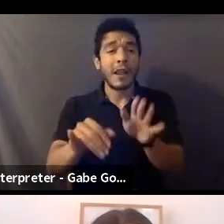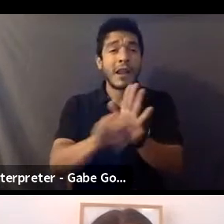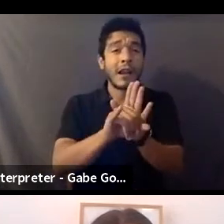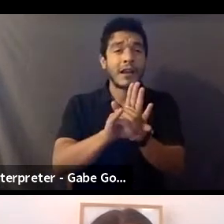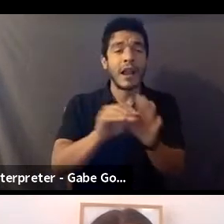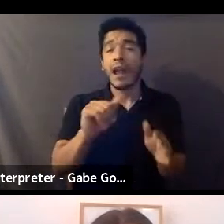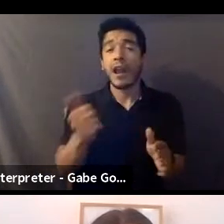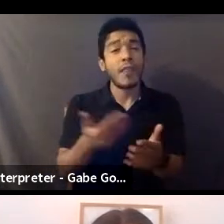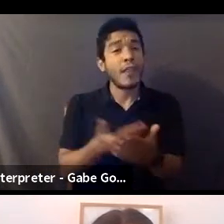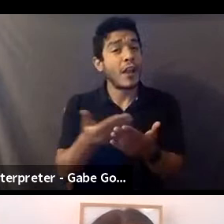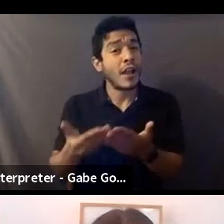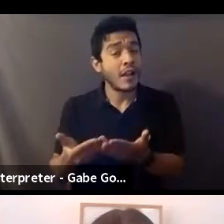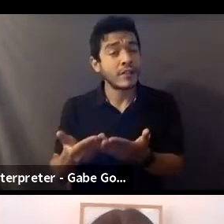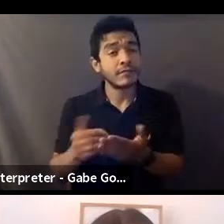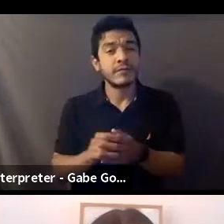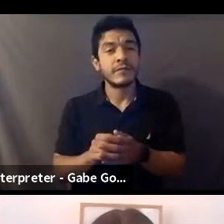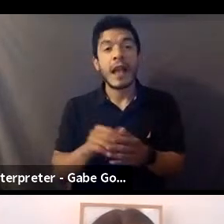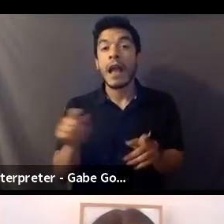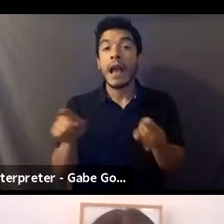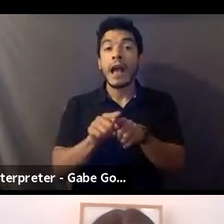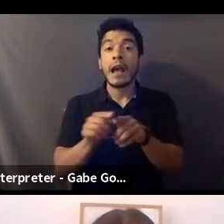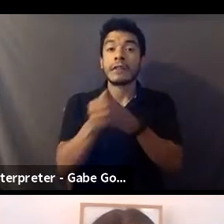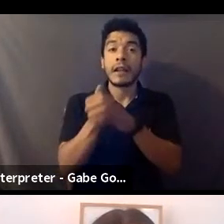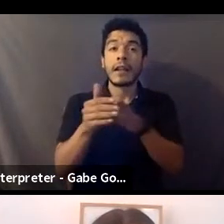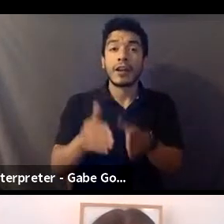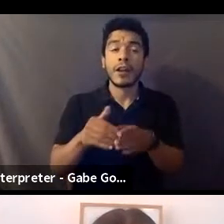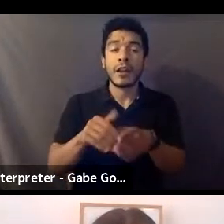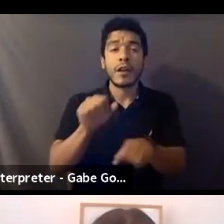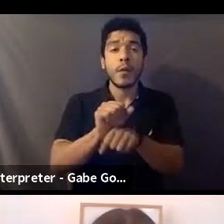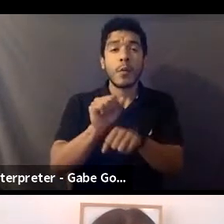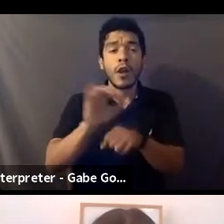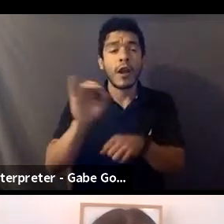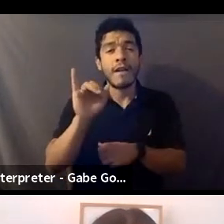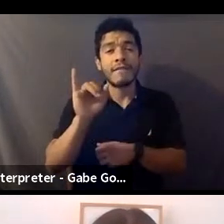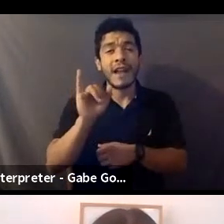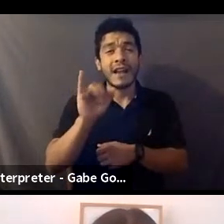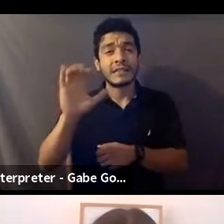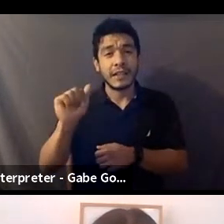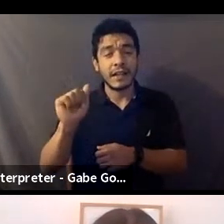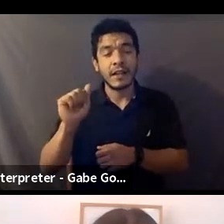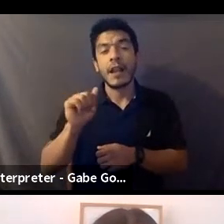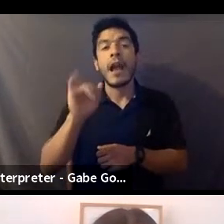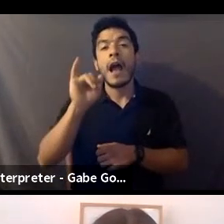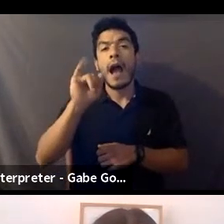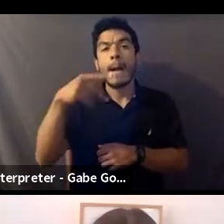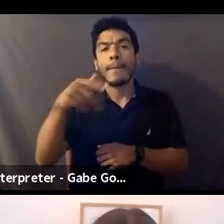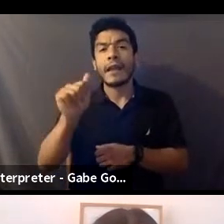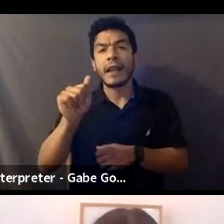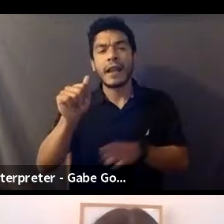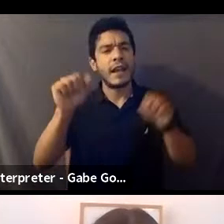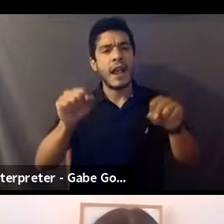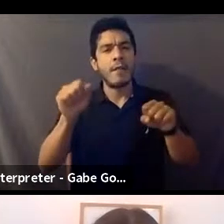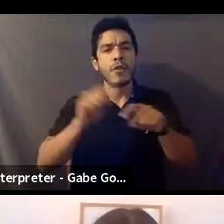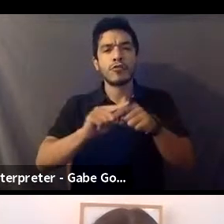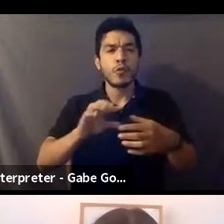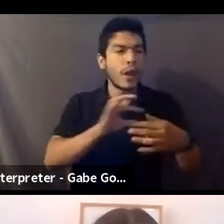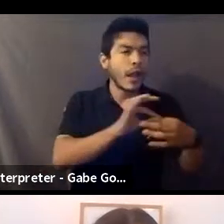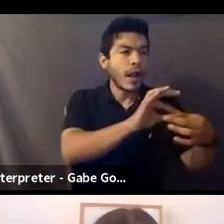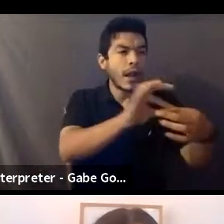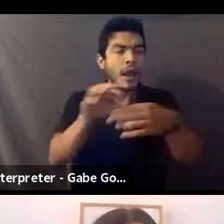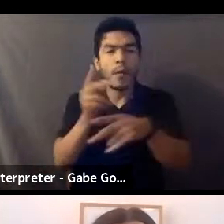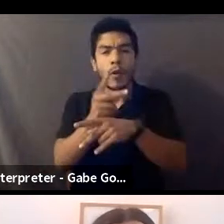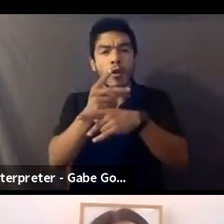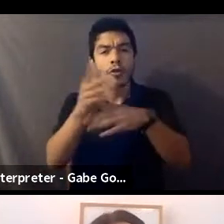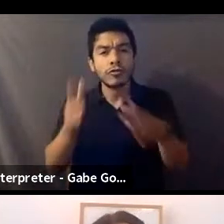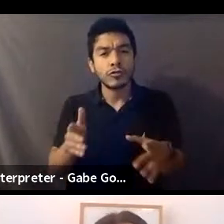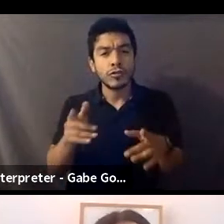areas. As a leader in the work of intimacy work, IPA is able to connect producers and productions